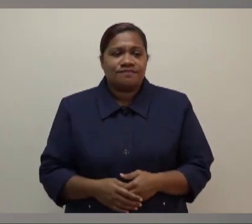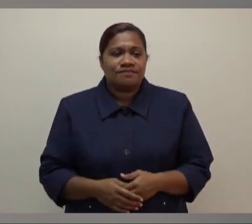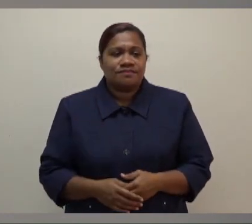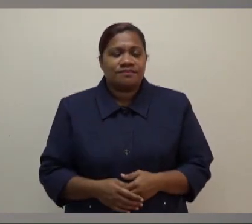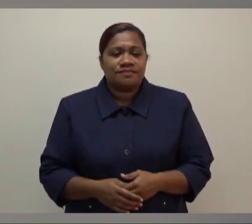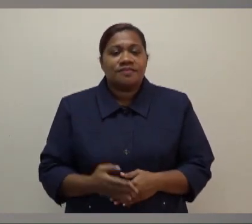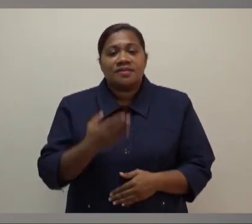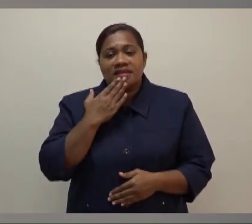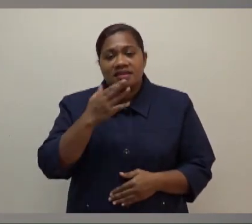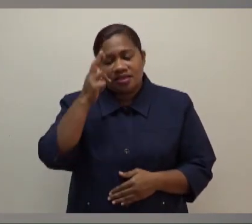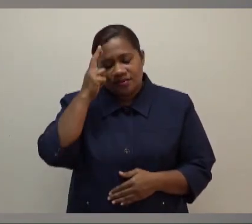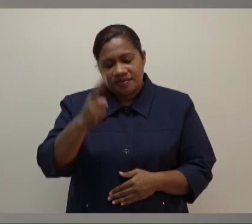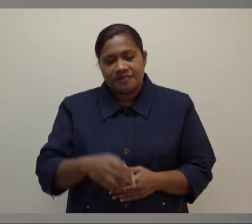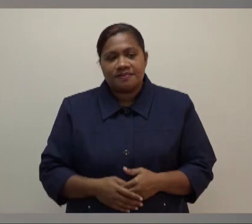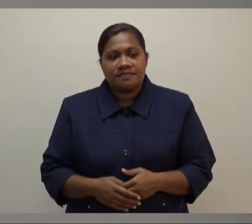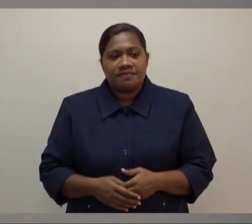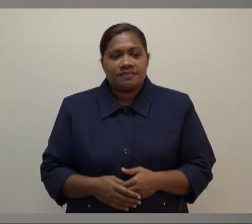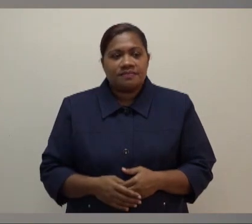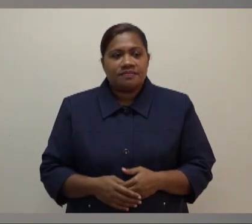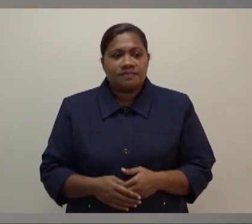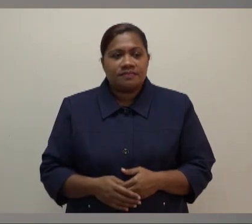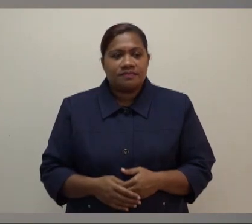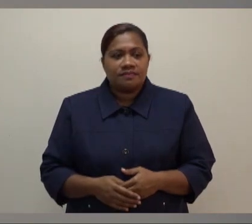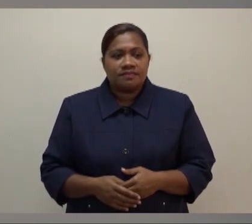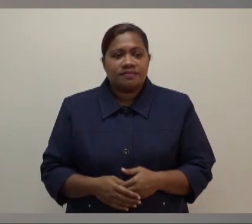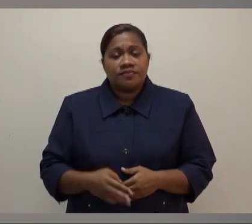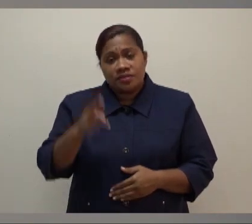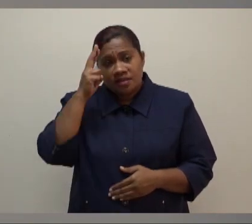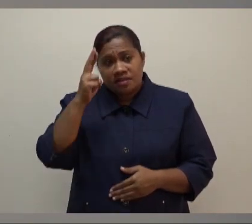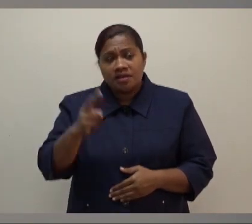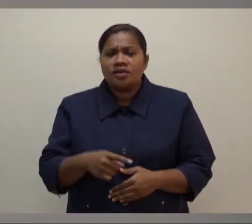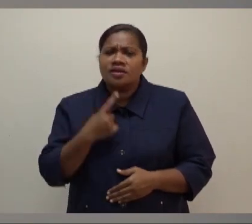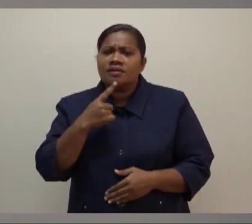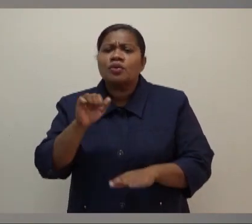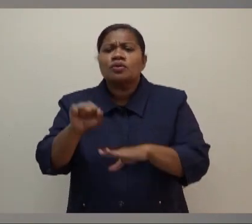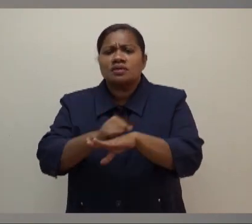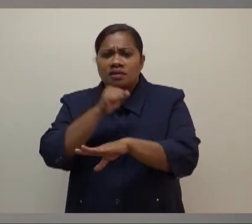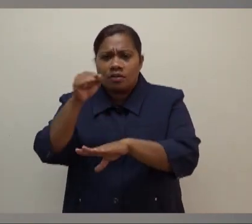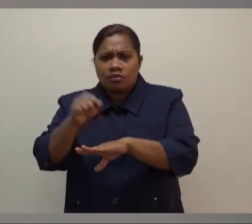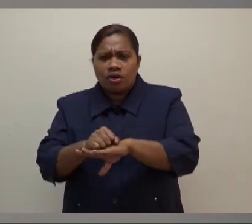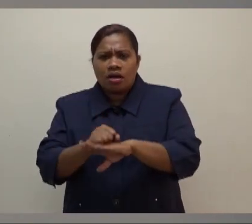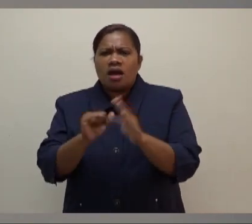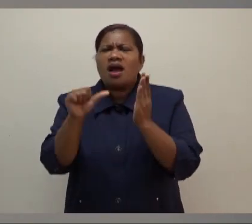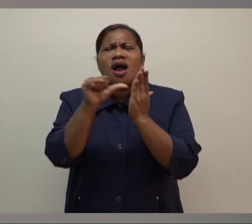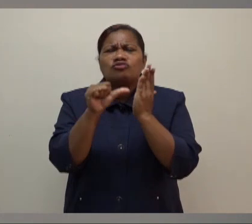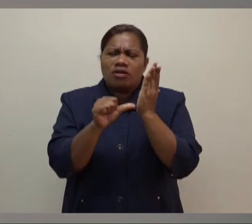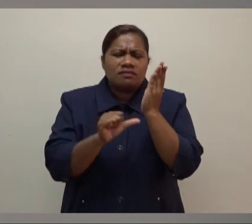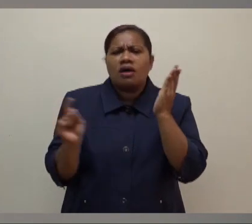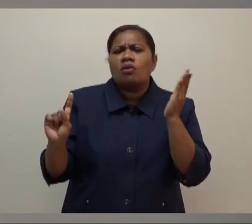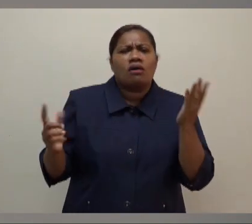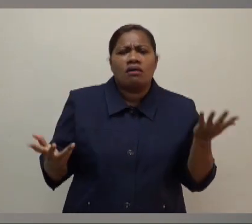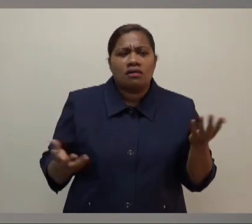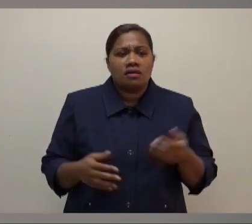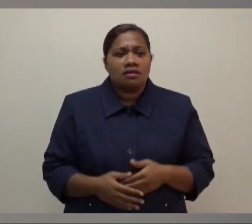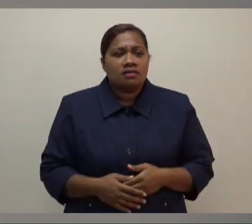Thank you, sir. Sir, you had mentioned you were in Singapore. What was the agenda of the travel? I went for my medical